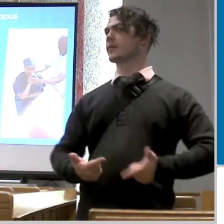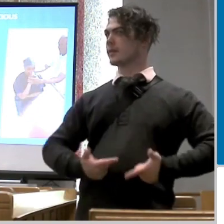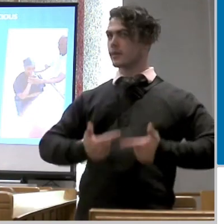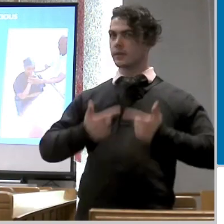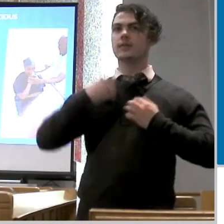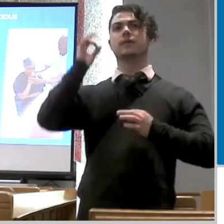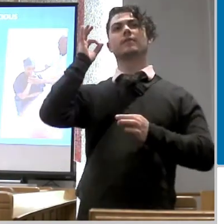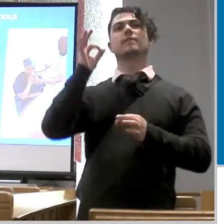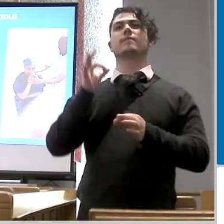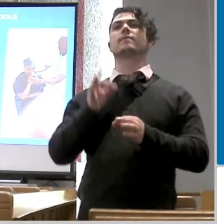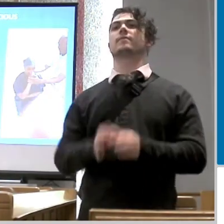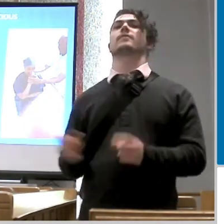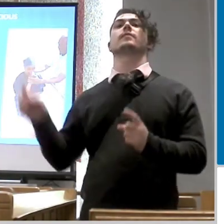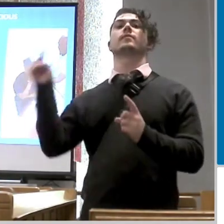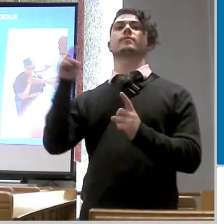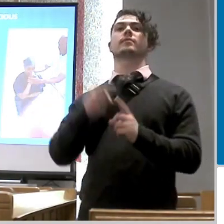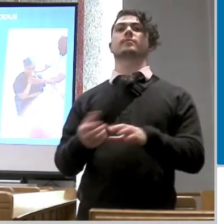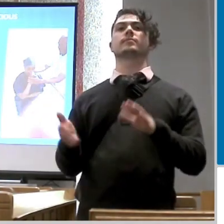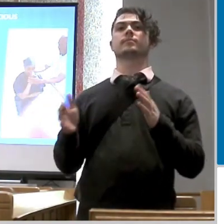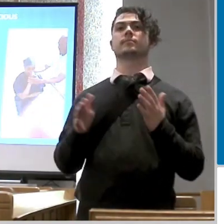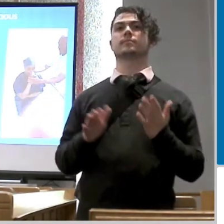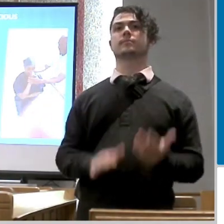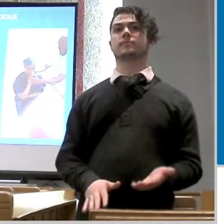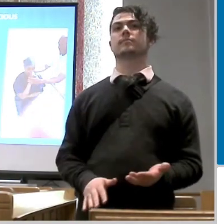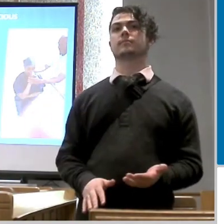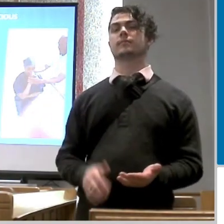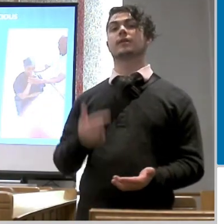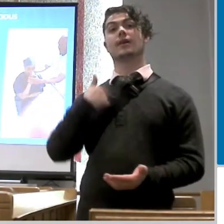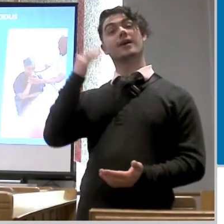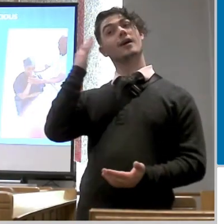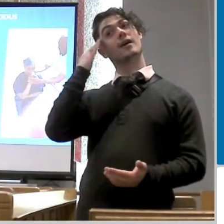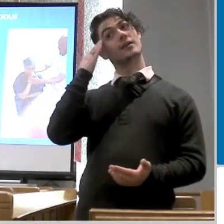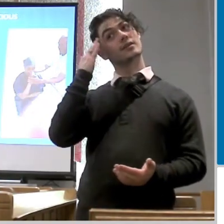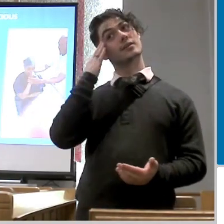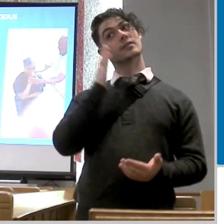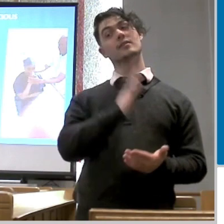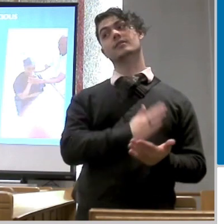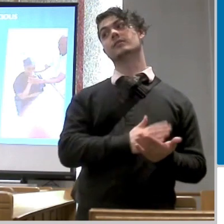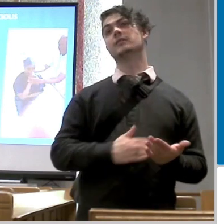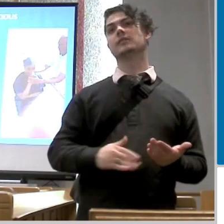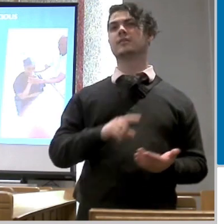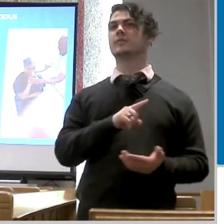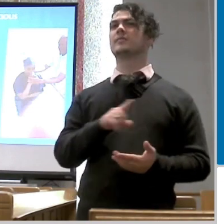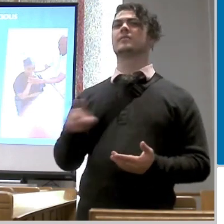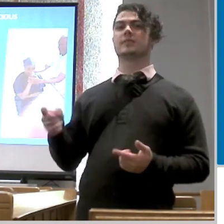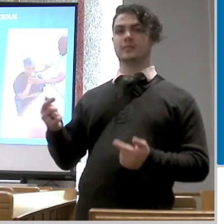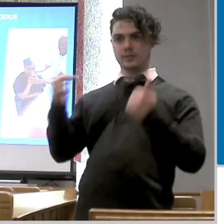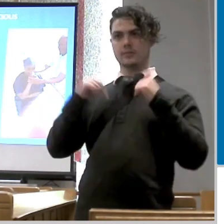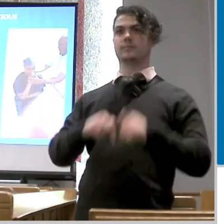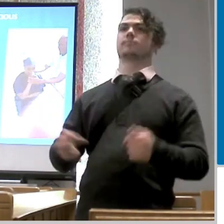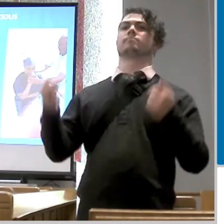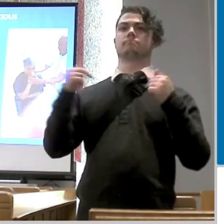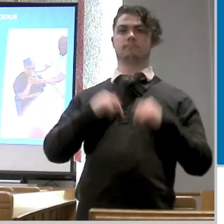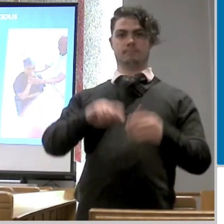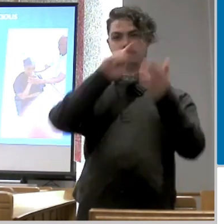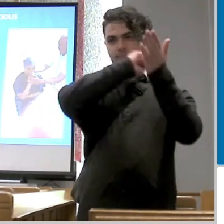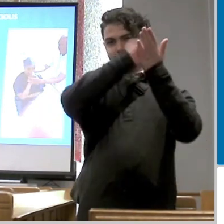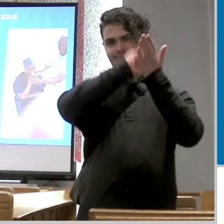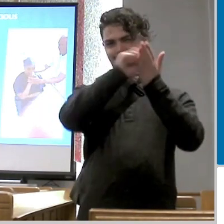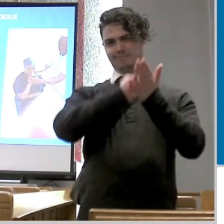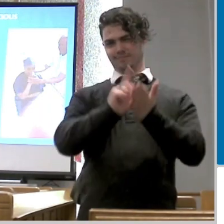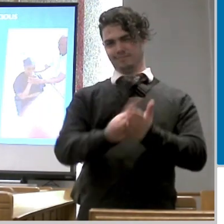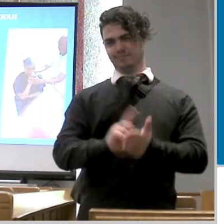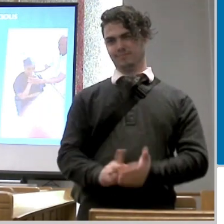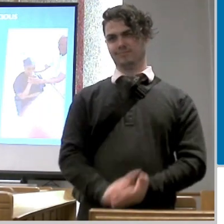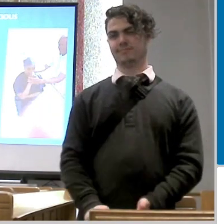faithfully until death i know that there are some in the room who've been coming who've been hearing this message over and over and over